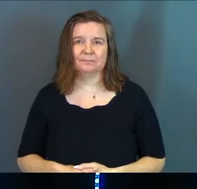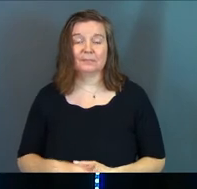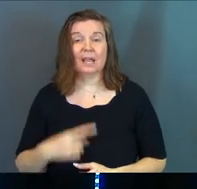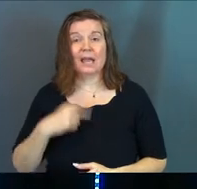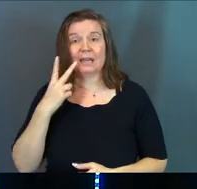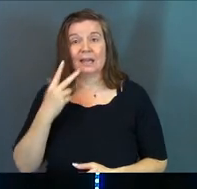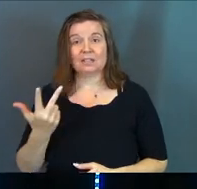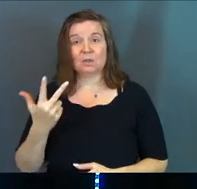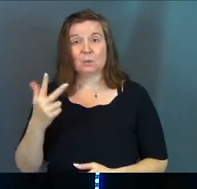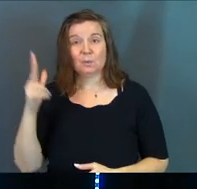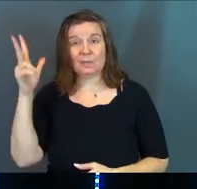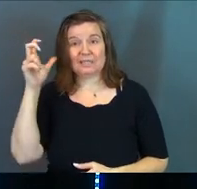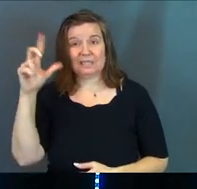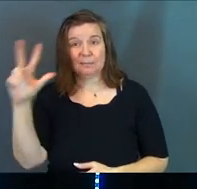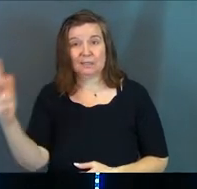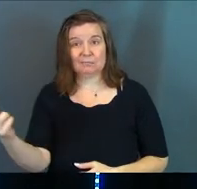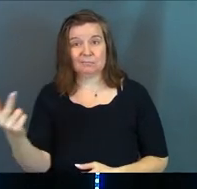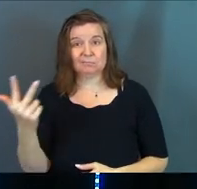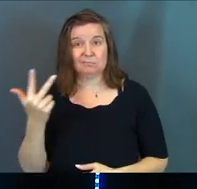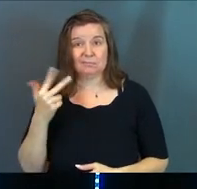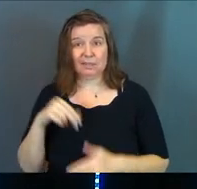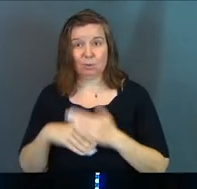And I see three demons come into the room.